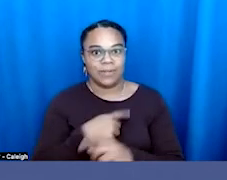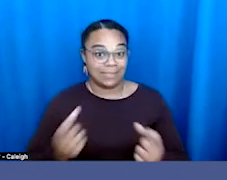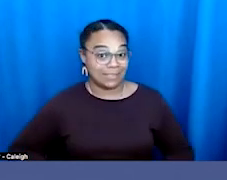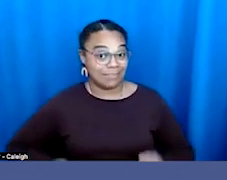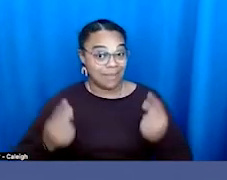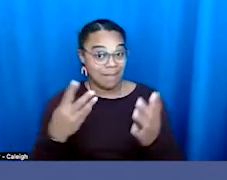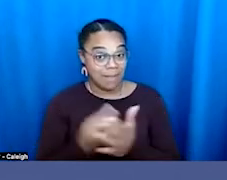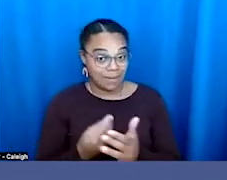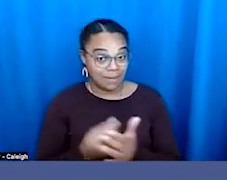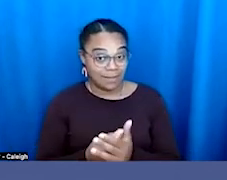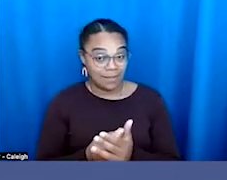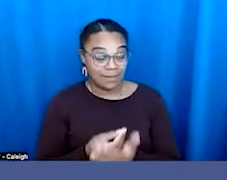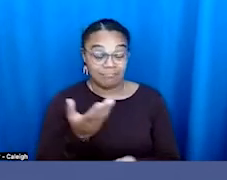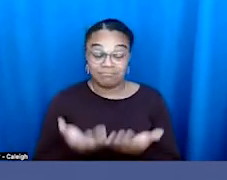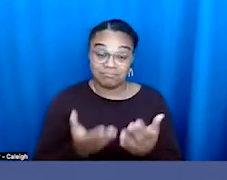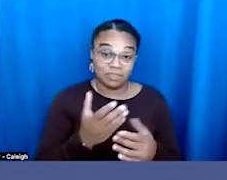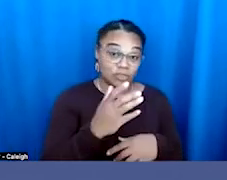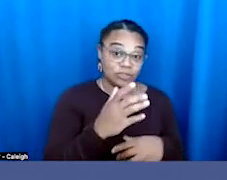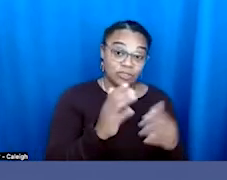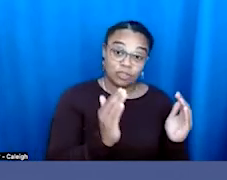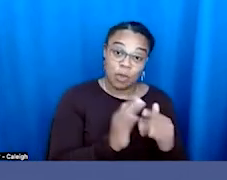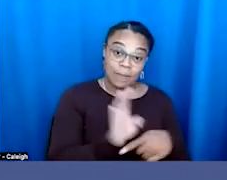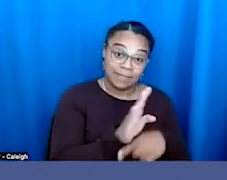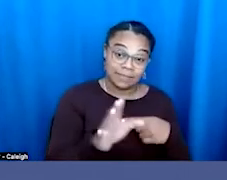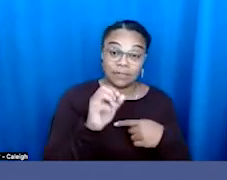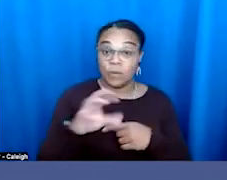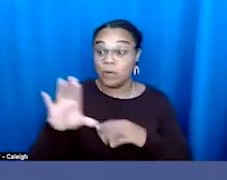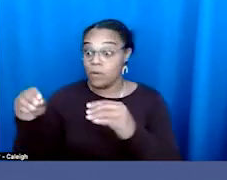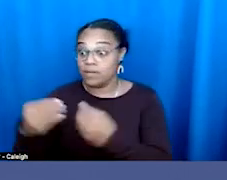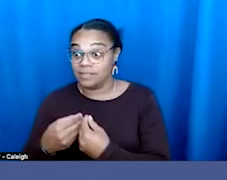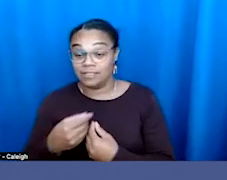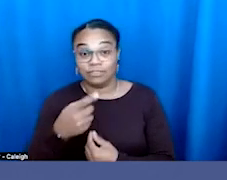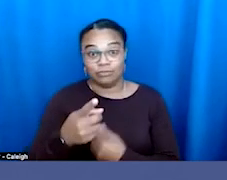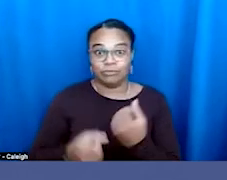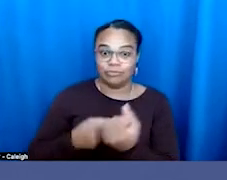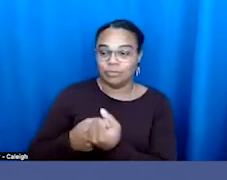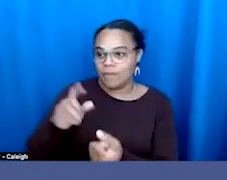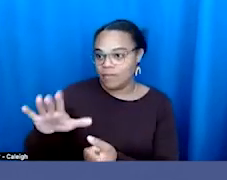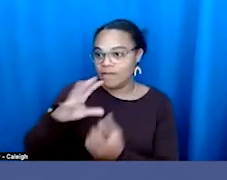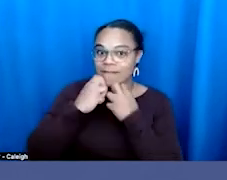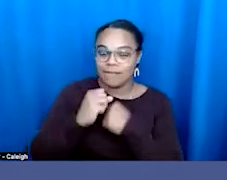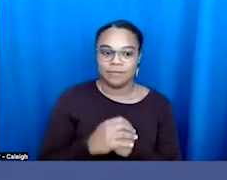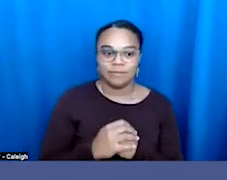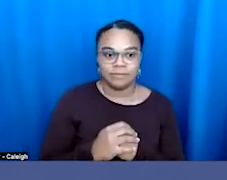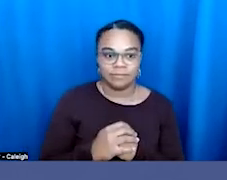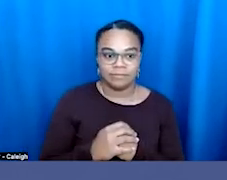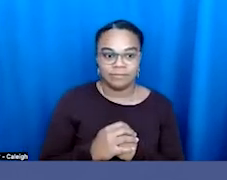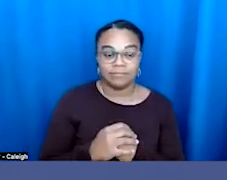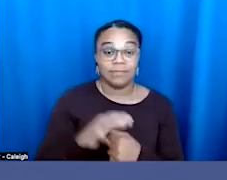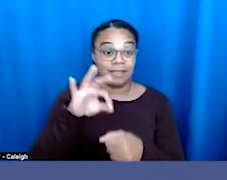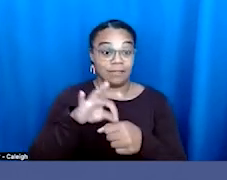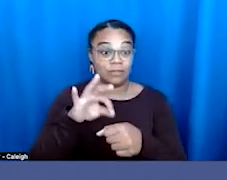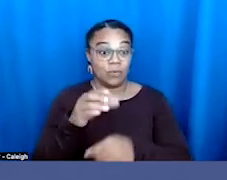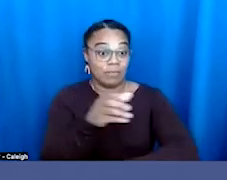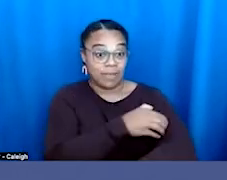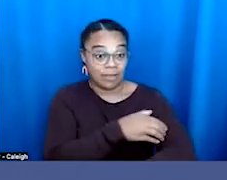whether it's a small business or an organization whose values you believe in. There is electoral power.